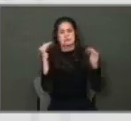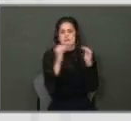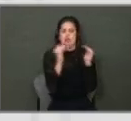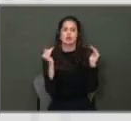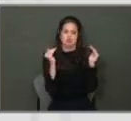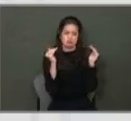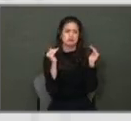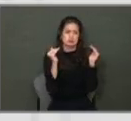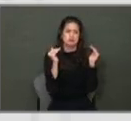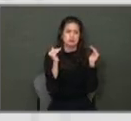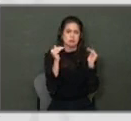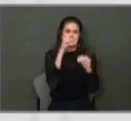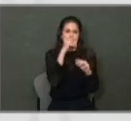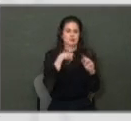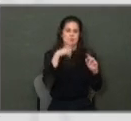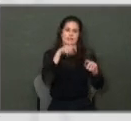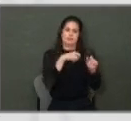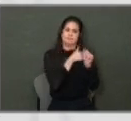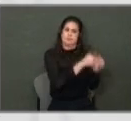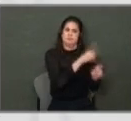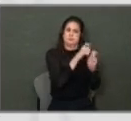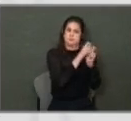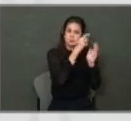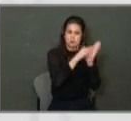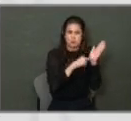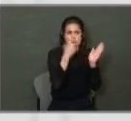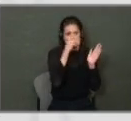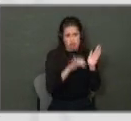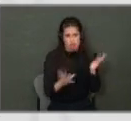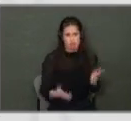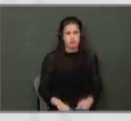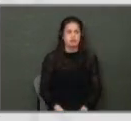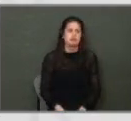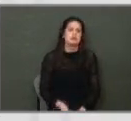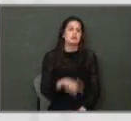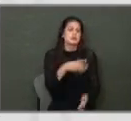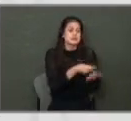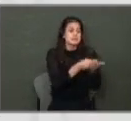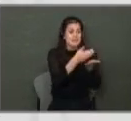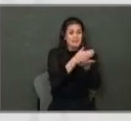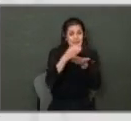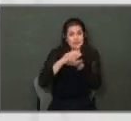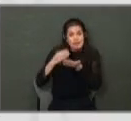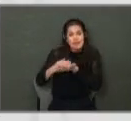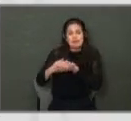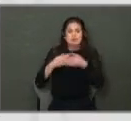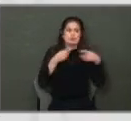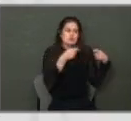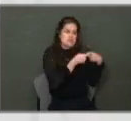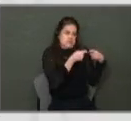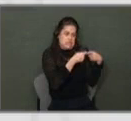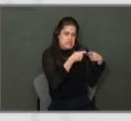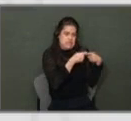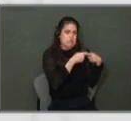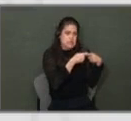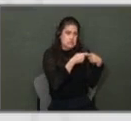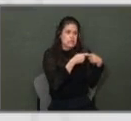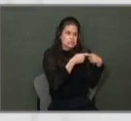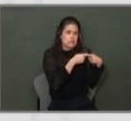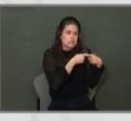there is a regulatory requirement here. This is revenue we collected through a utility. And so,